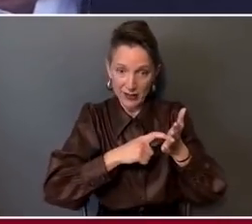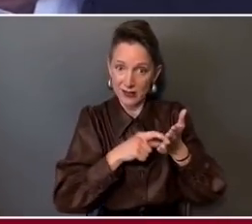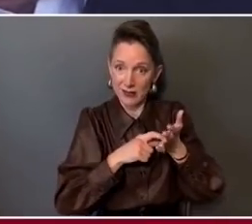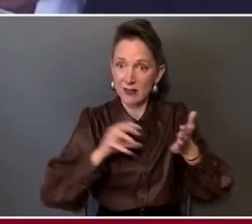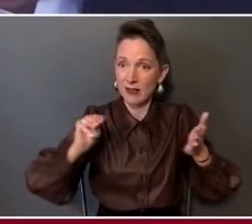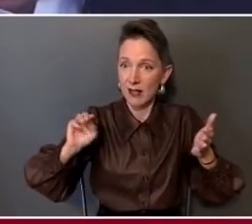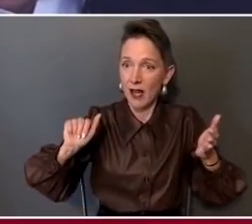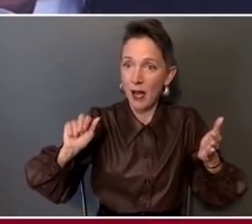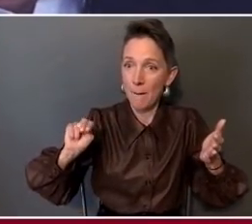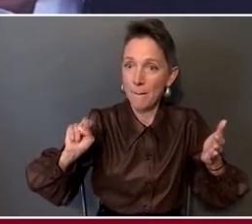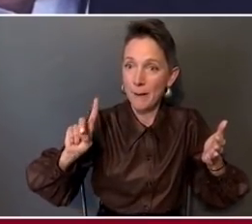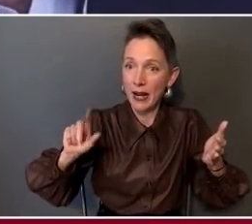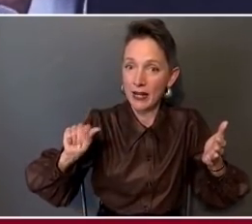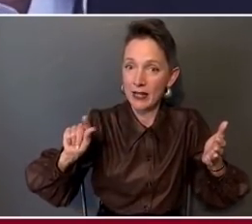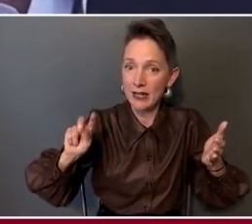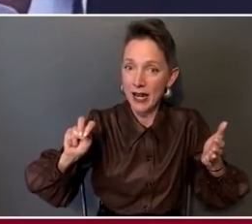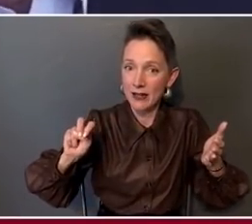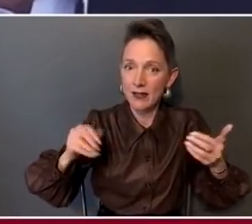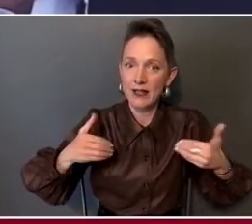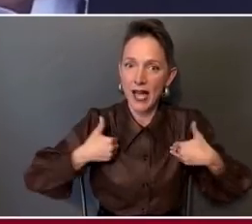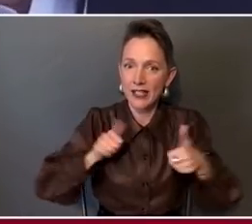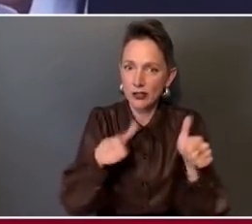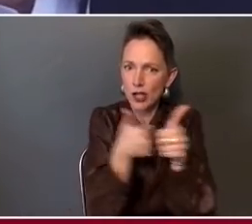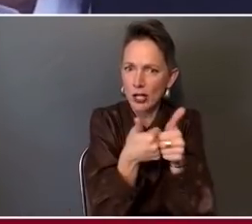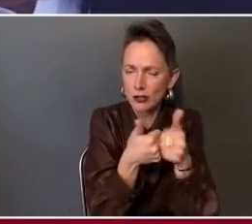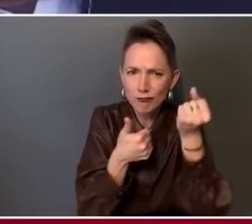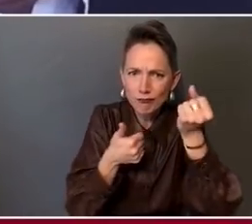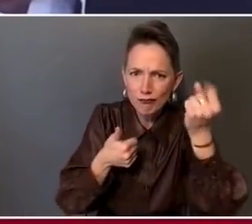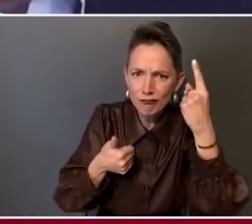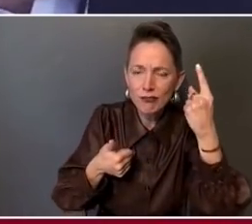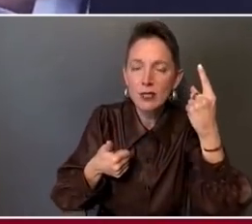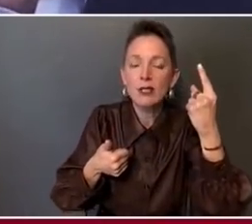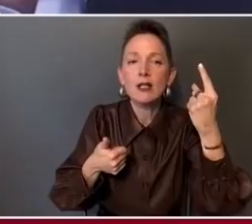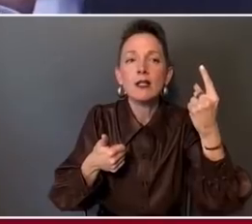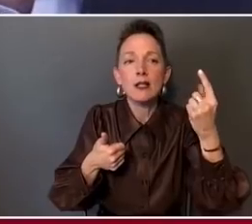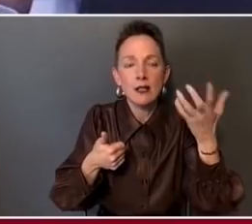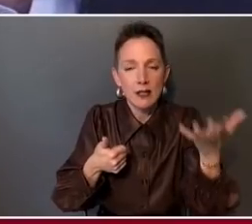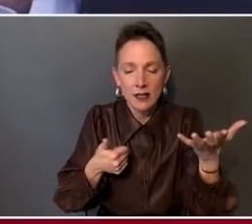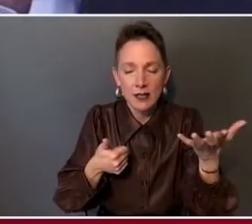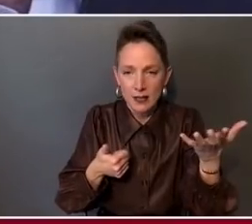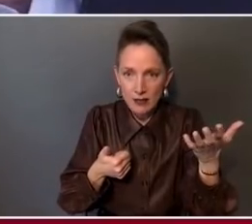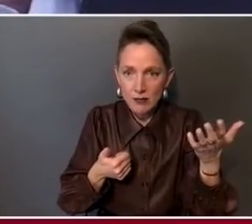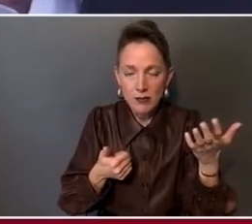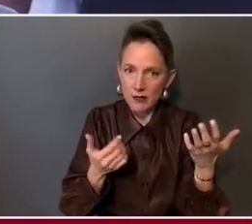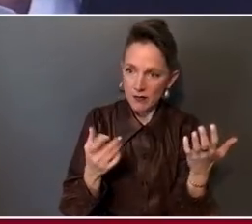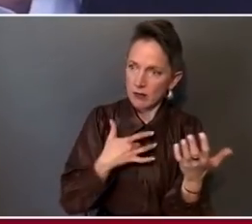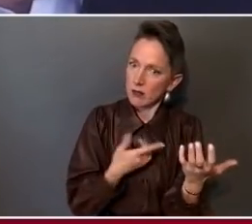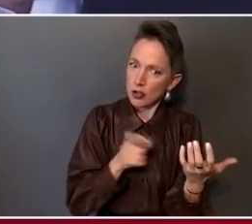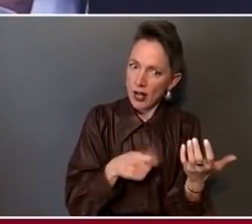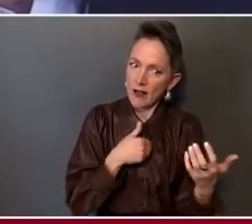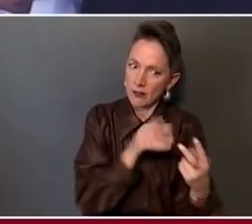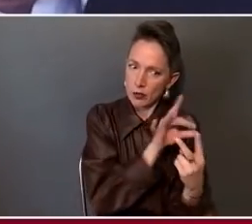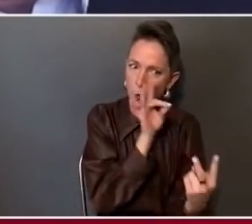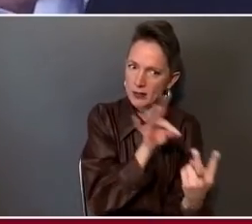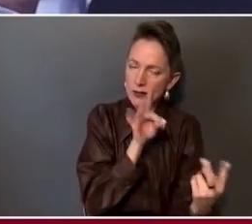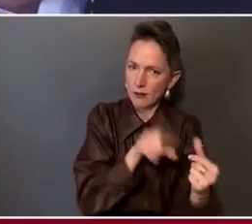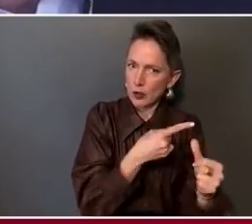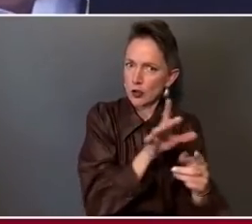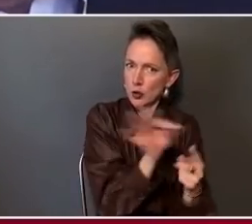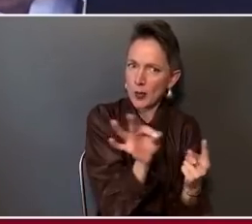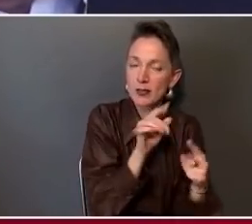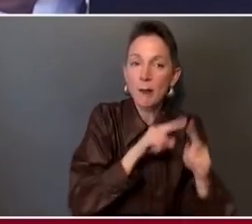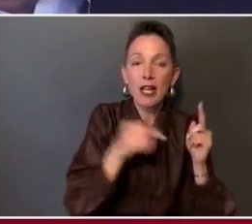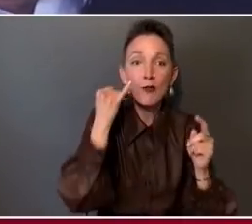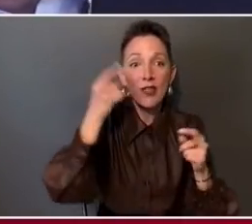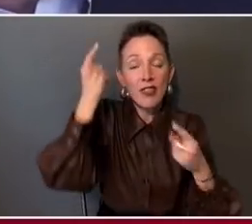for a moment not to appreciate and acknowledge about the personal choice aspect of that. But I think when you're looking at the